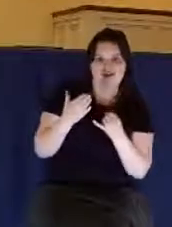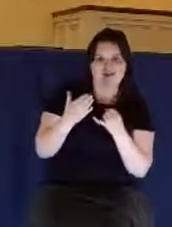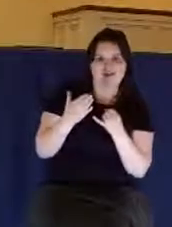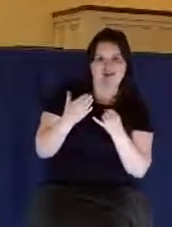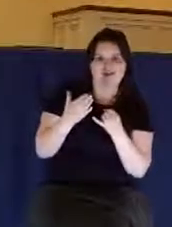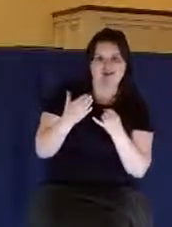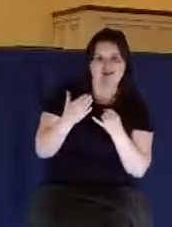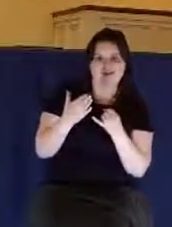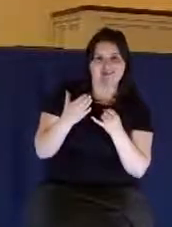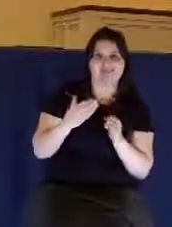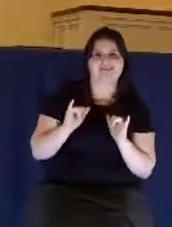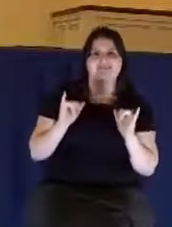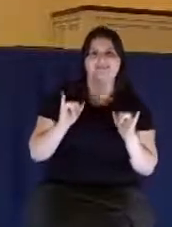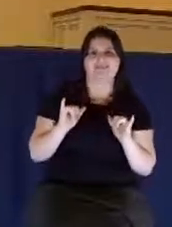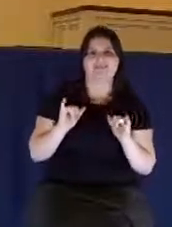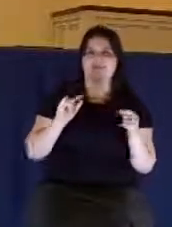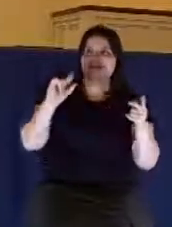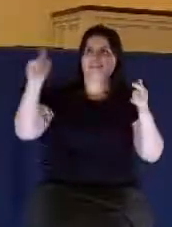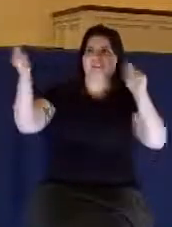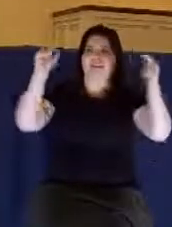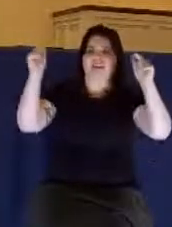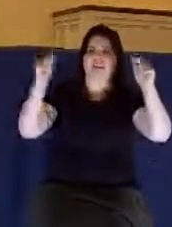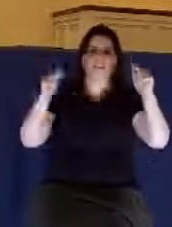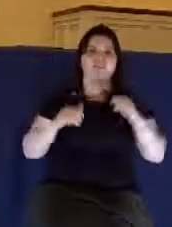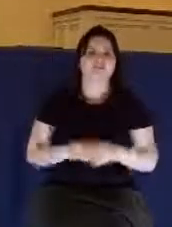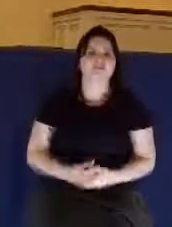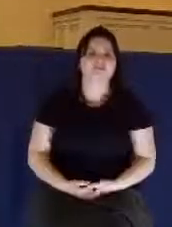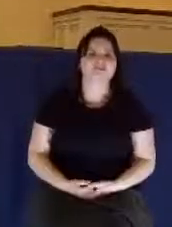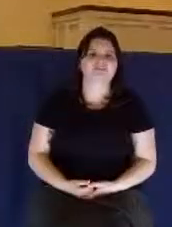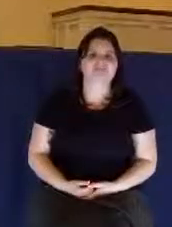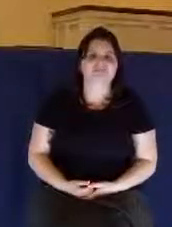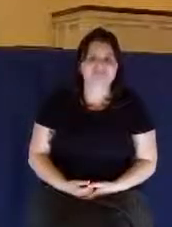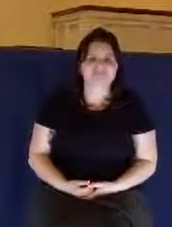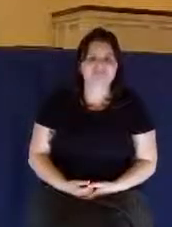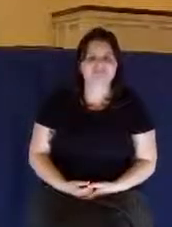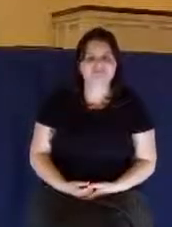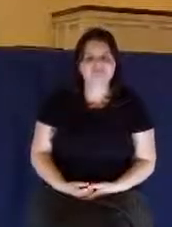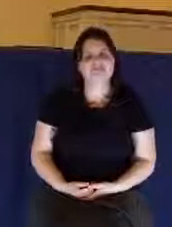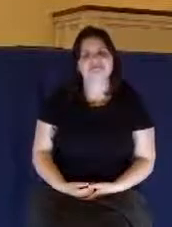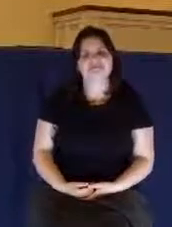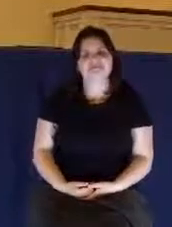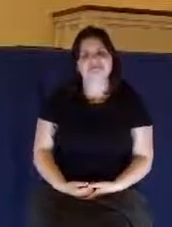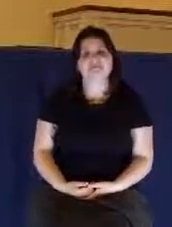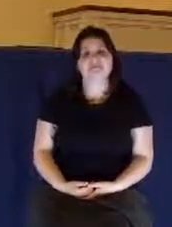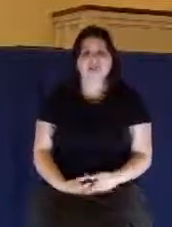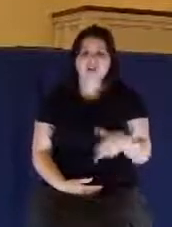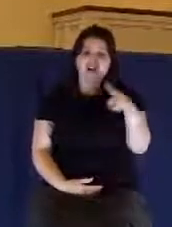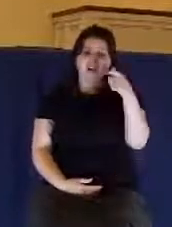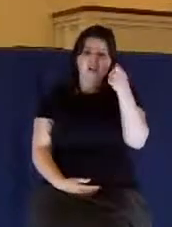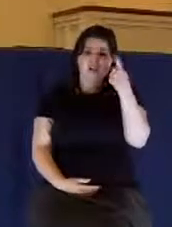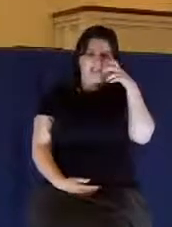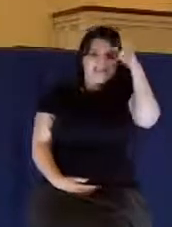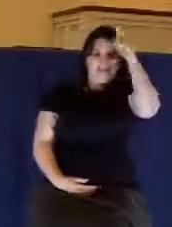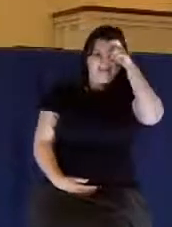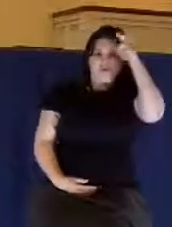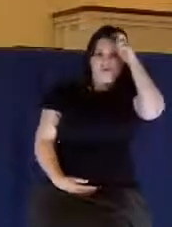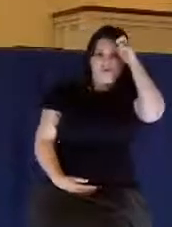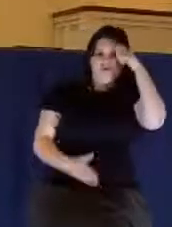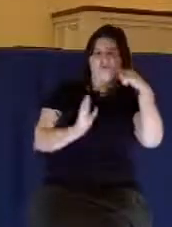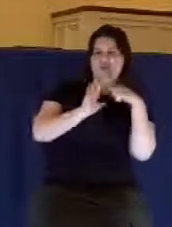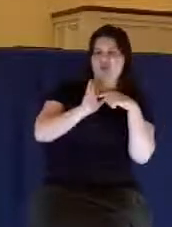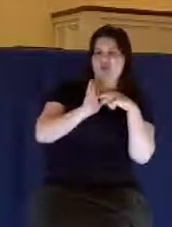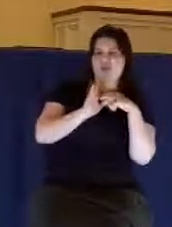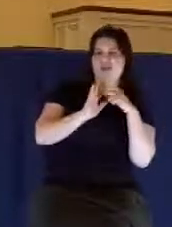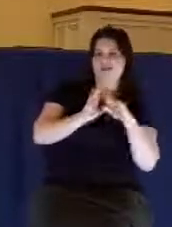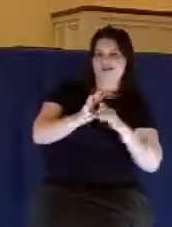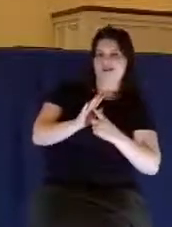little bit of play on words there. Very effective message. Because what the devil wants you to see is the finest product. He doesn't want you to see the